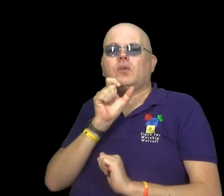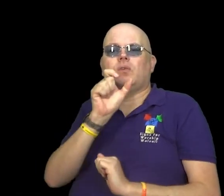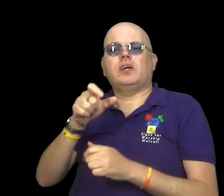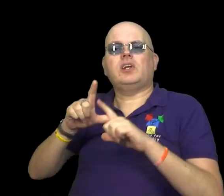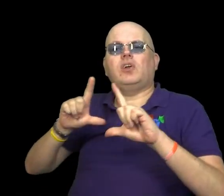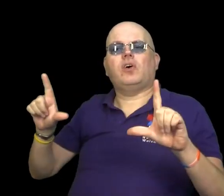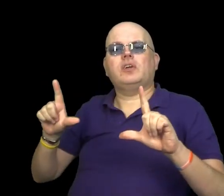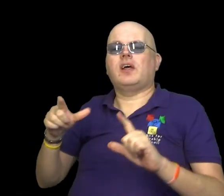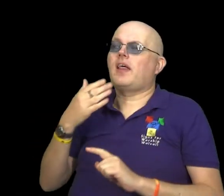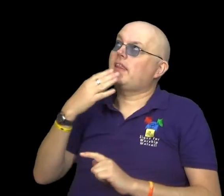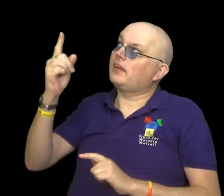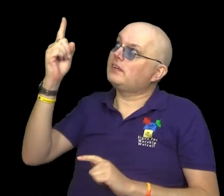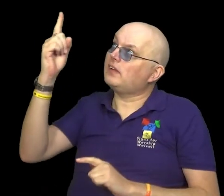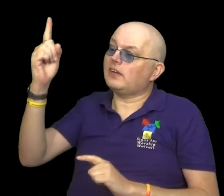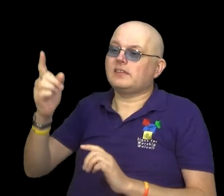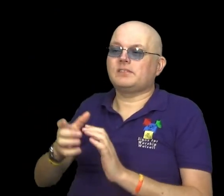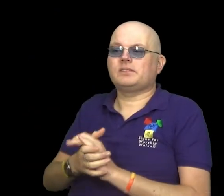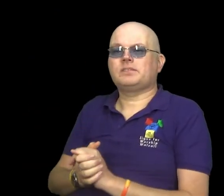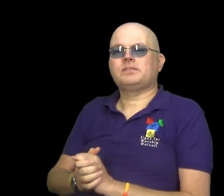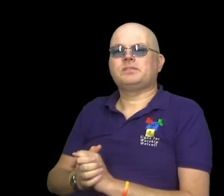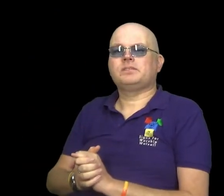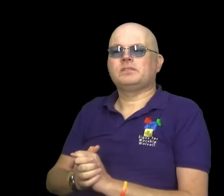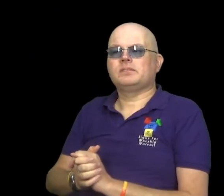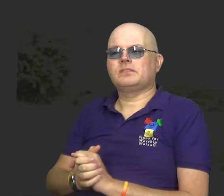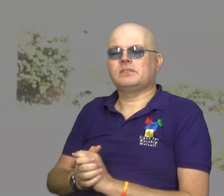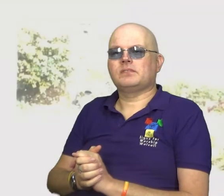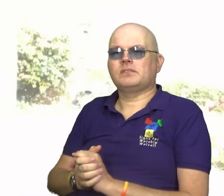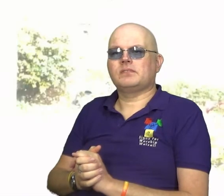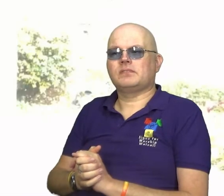This is the words of the Lord. Thanks be to God.